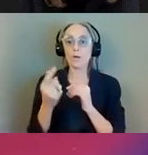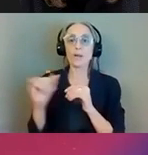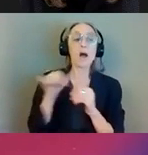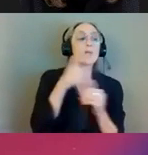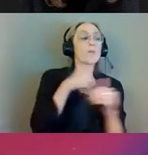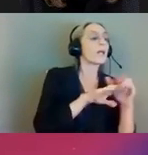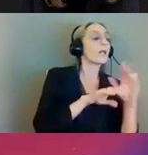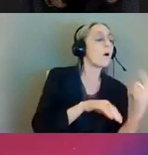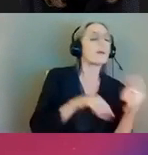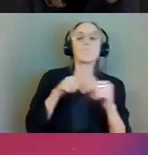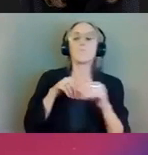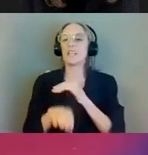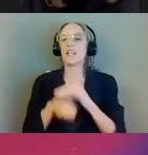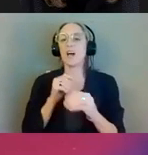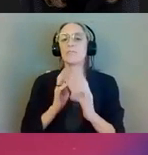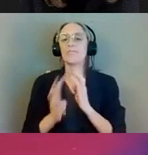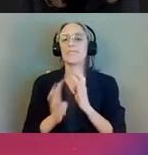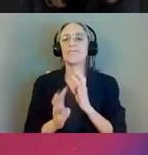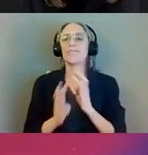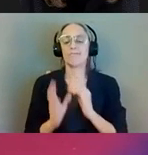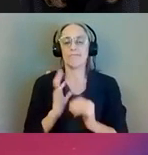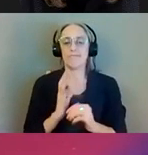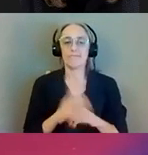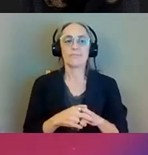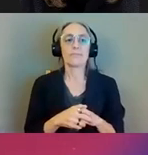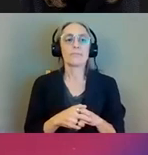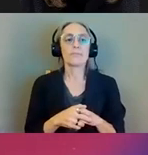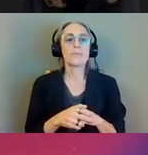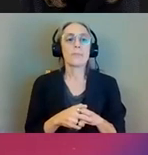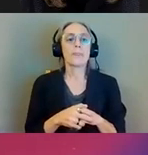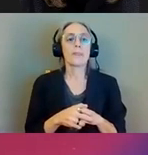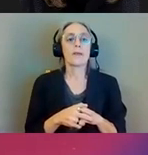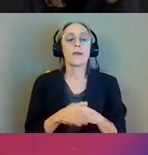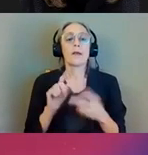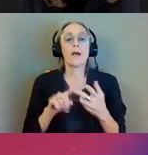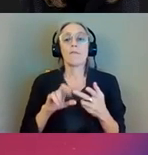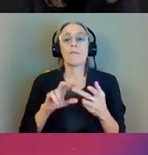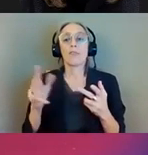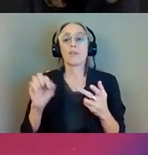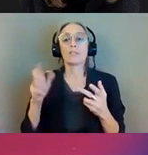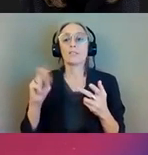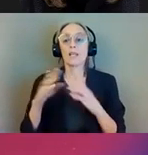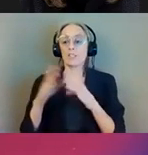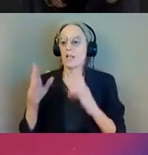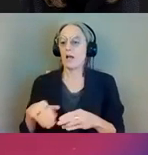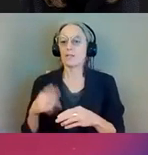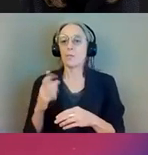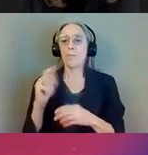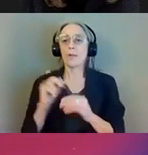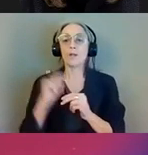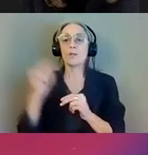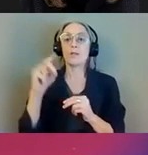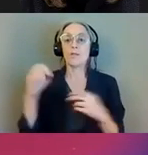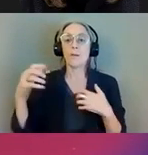And one unique feature of the Brynmar station is that it also includes the third station house one block north of Hollywood Avenue. This